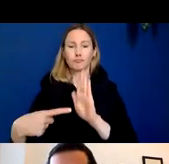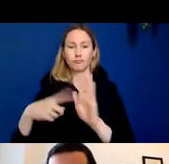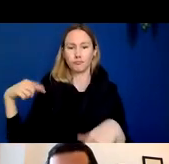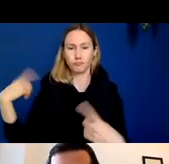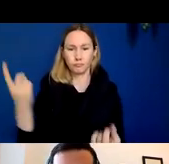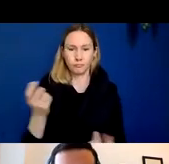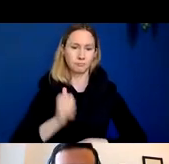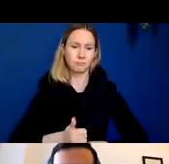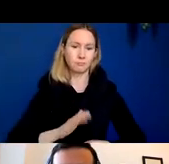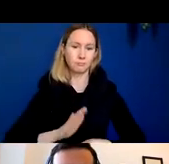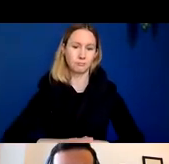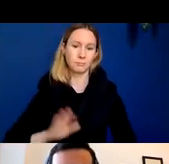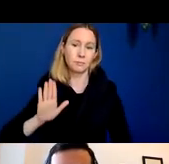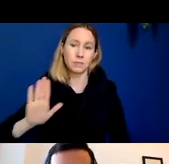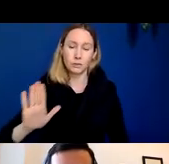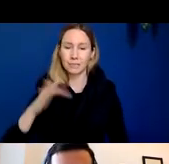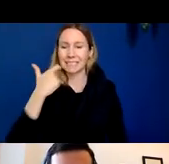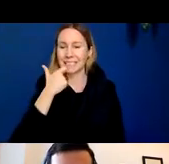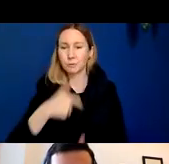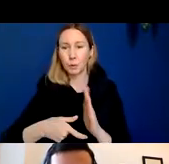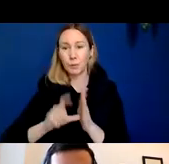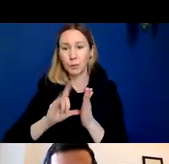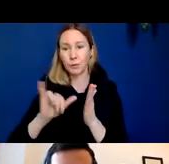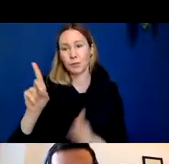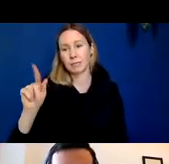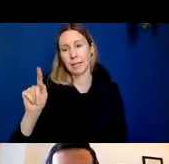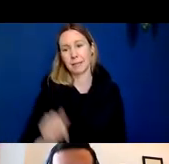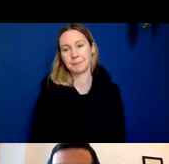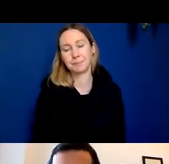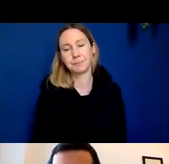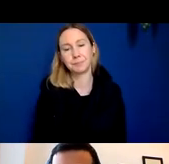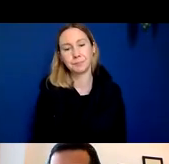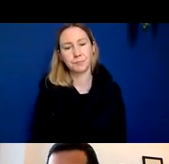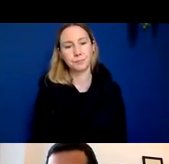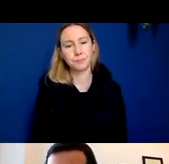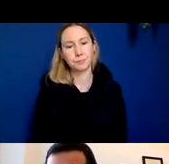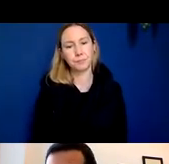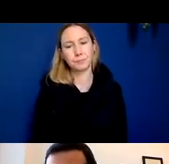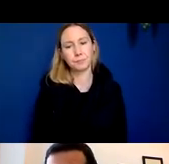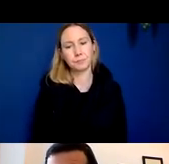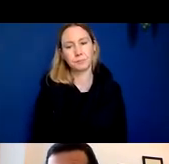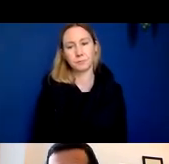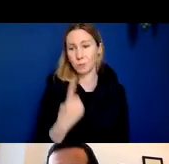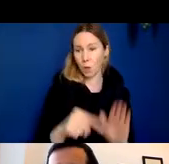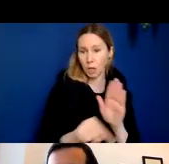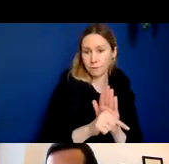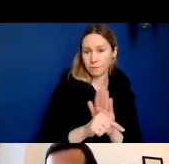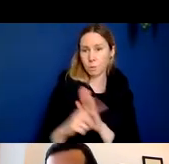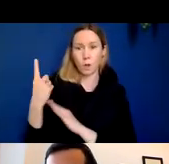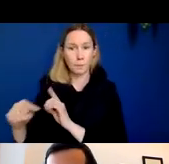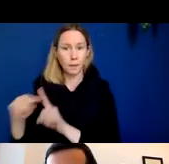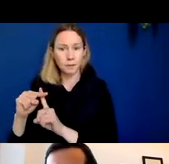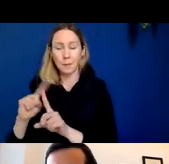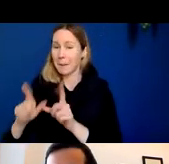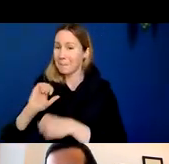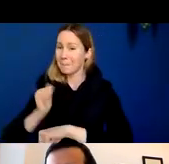on their most recent review of the data so even though there was one negative trial one positive trial based on these